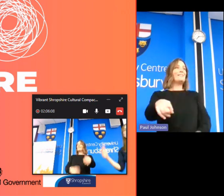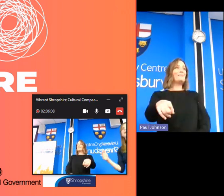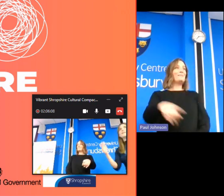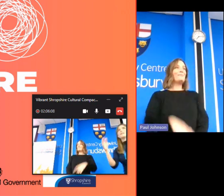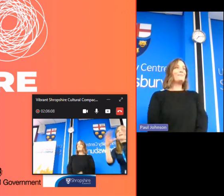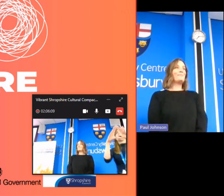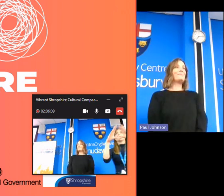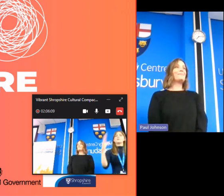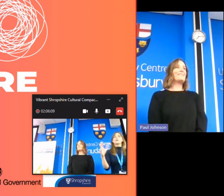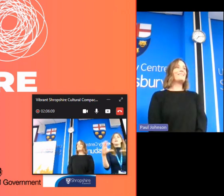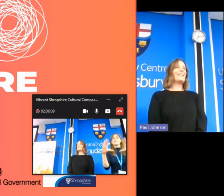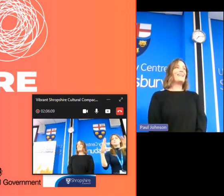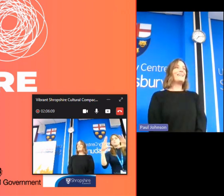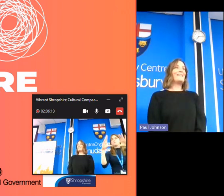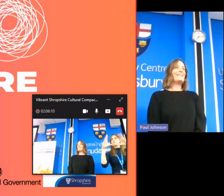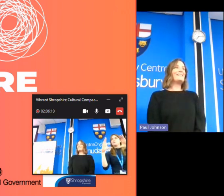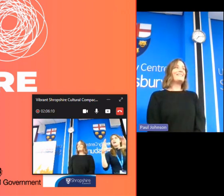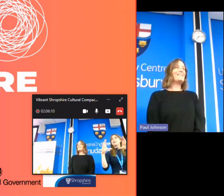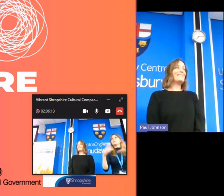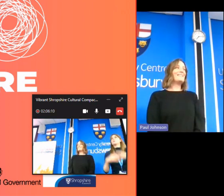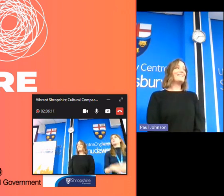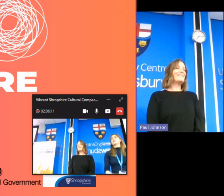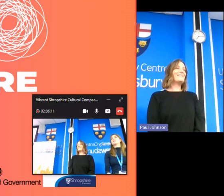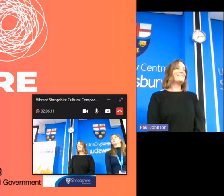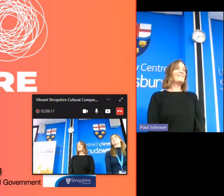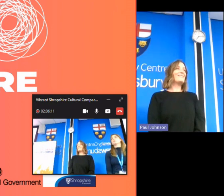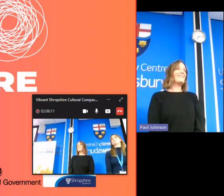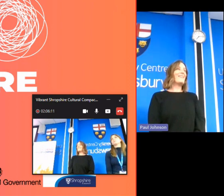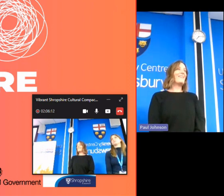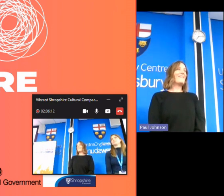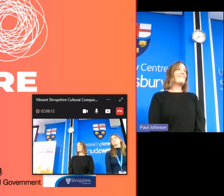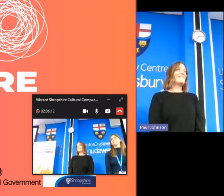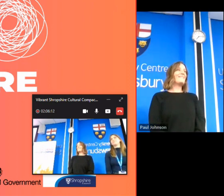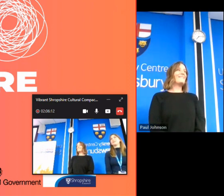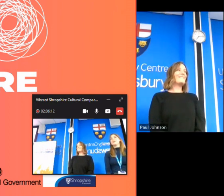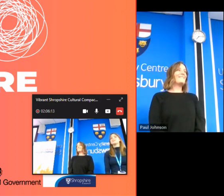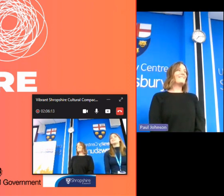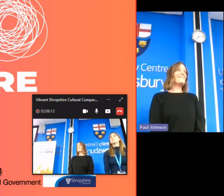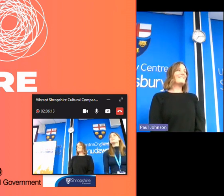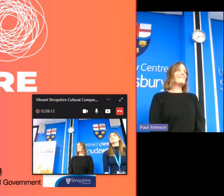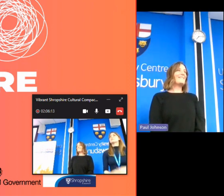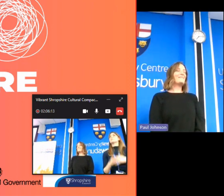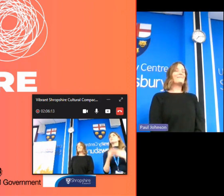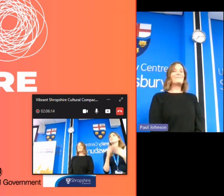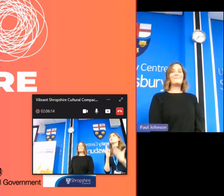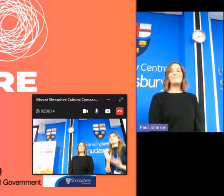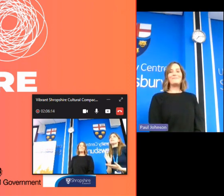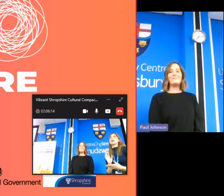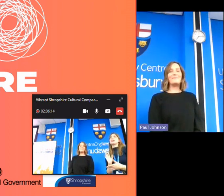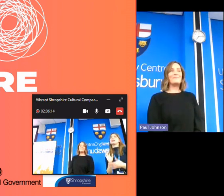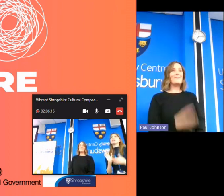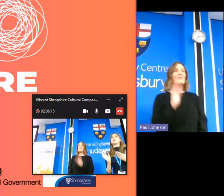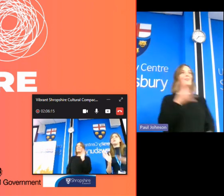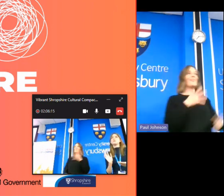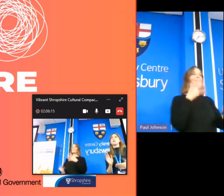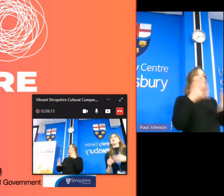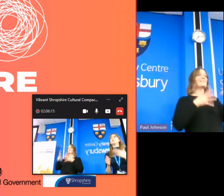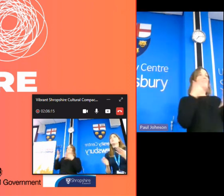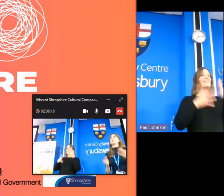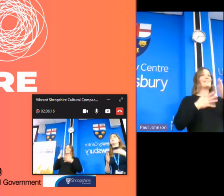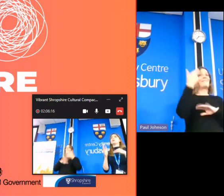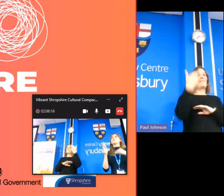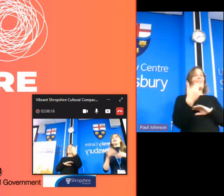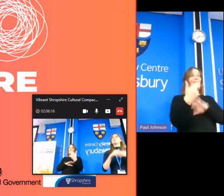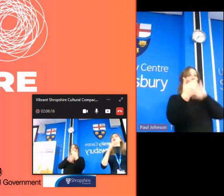camera frame is very small so the all of the signing is on